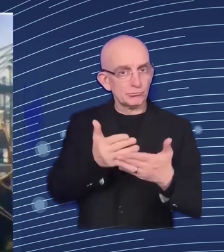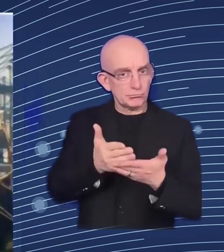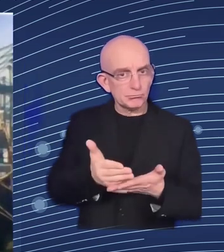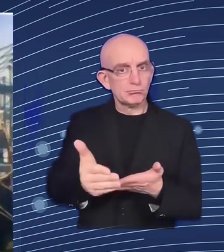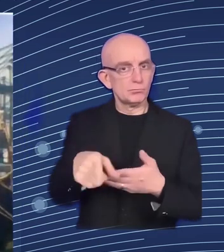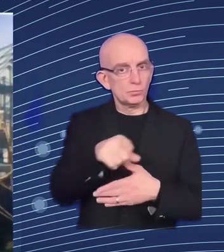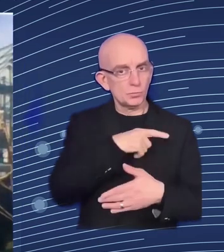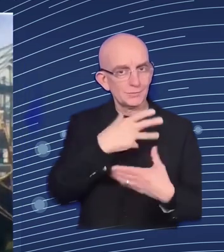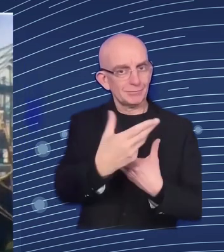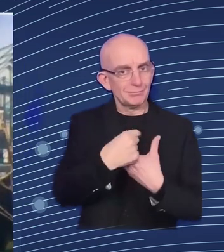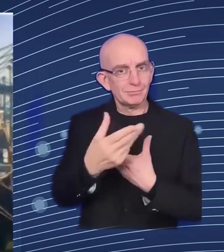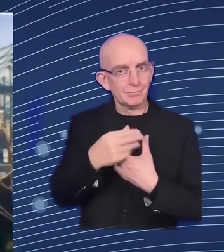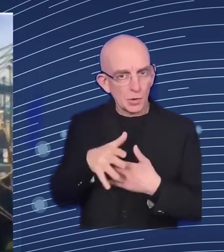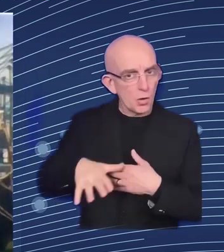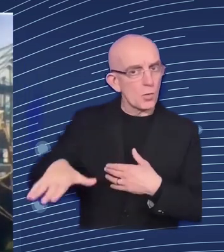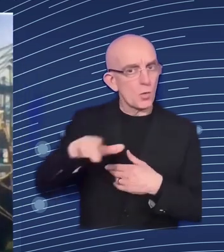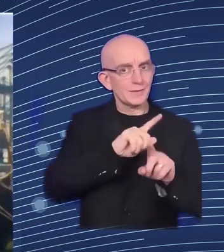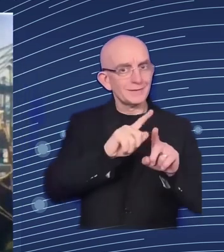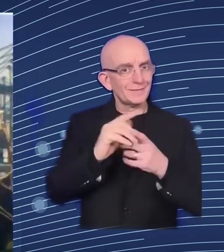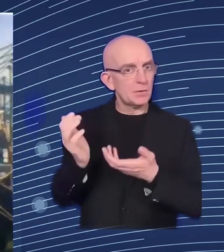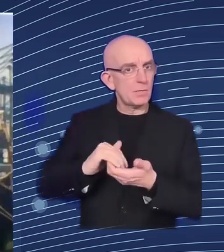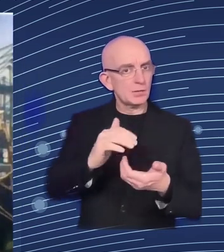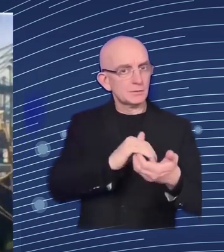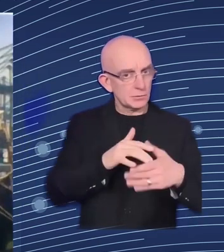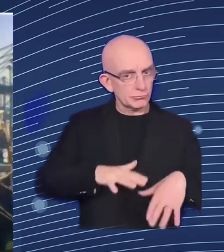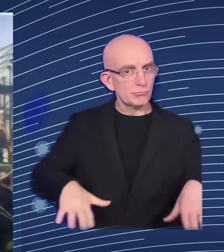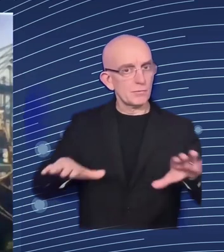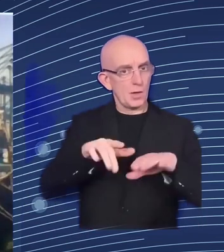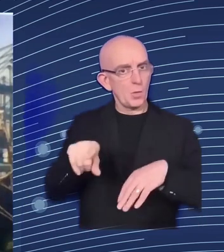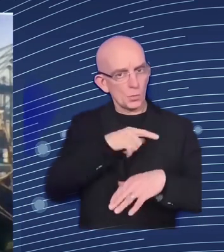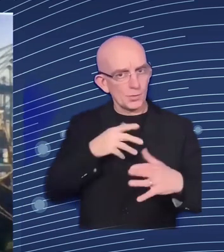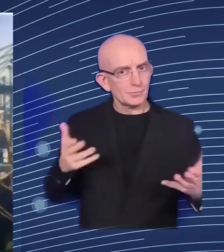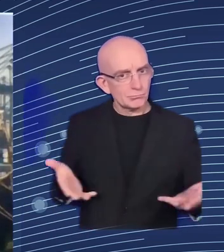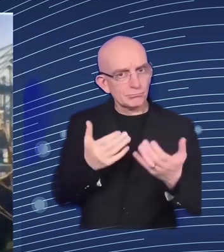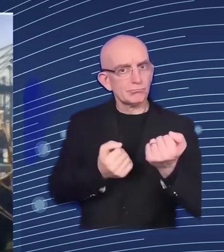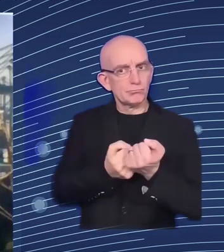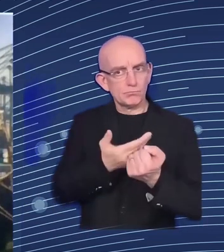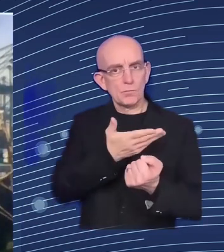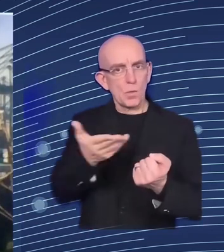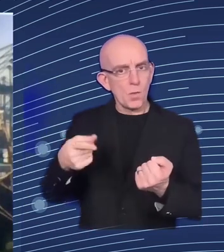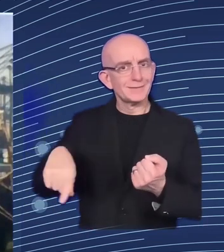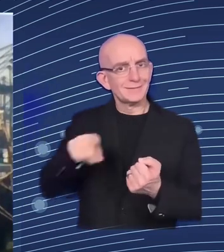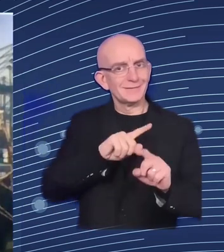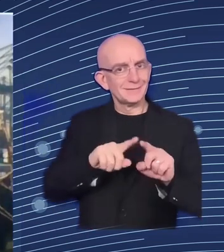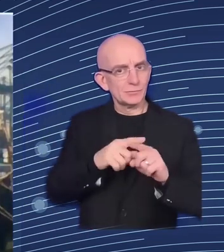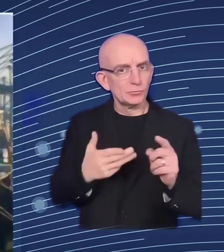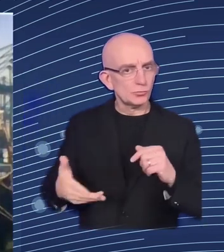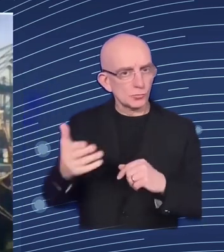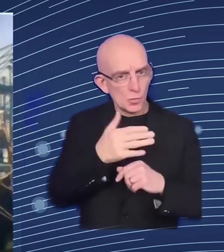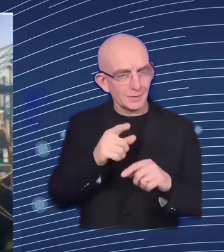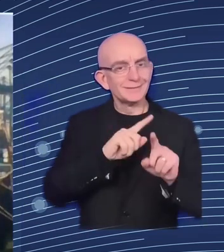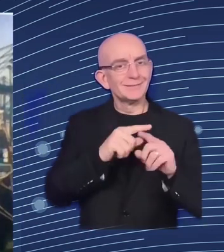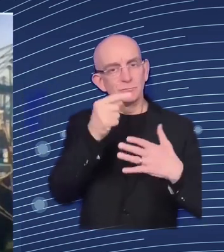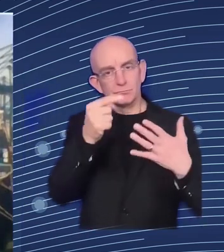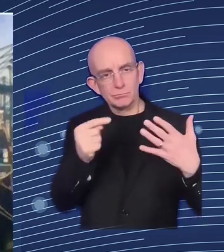government to do that as mentioned earlier then one of the areas we're trying to we're trying to not jump ahead and